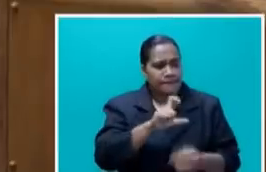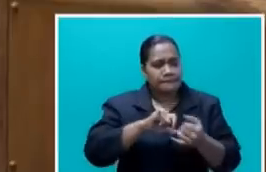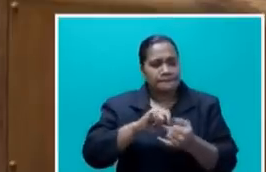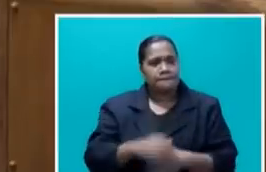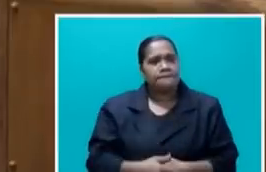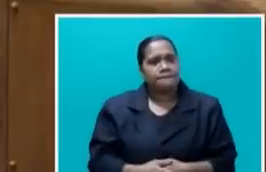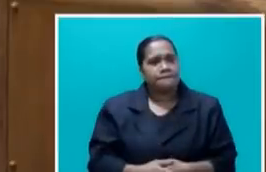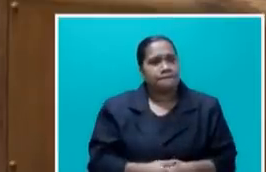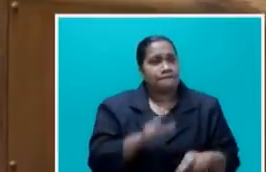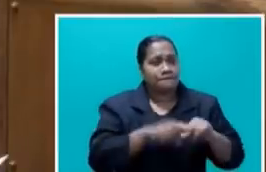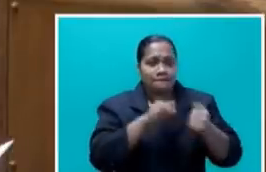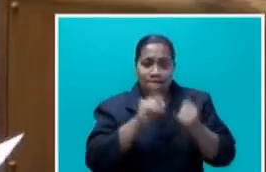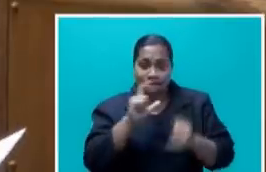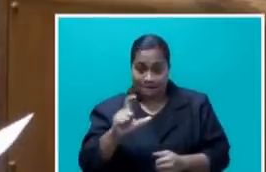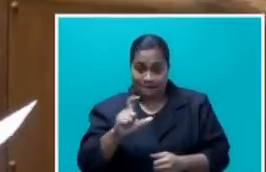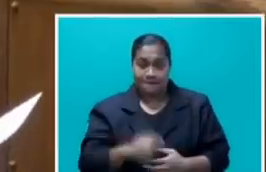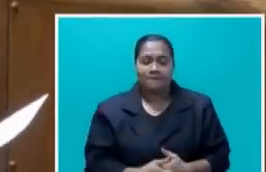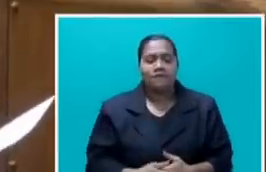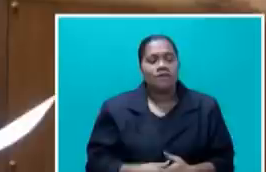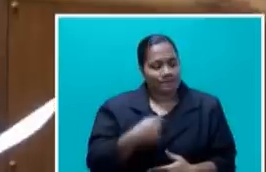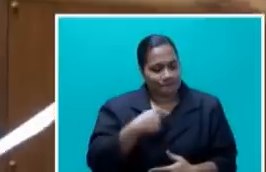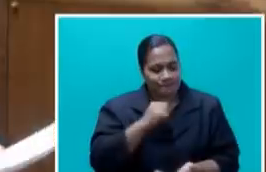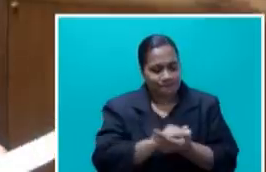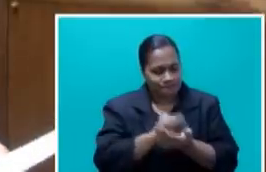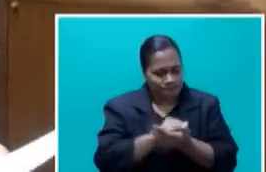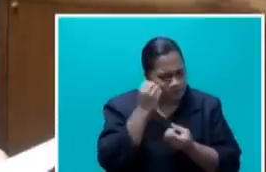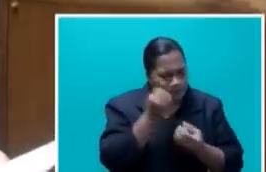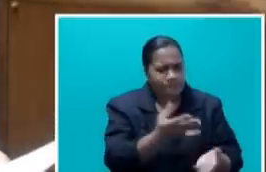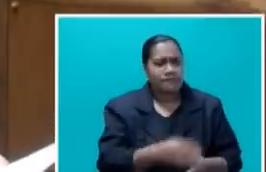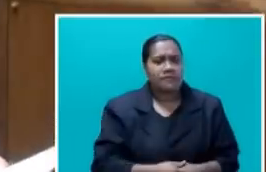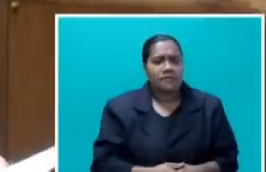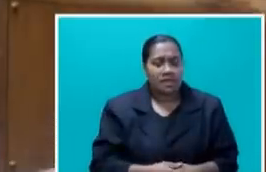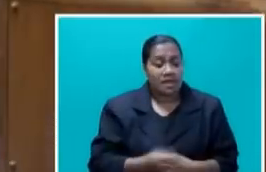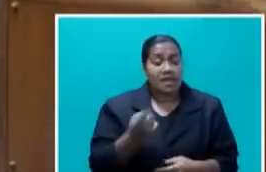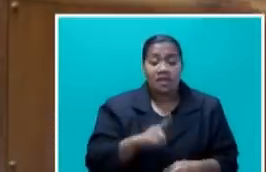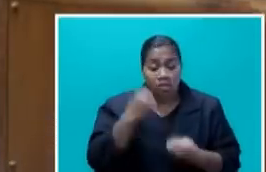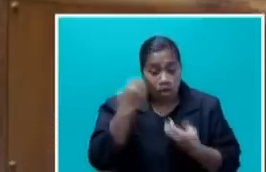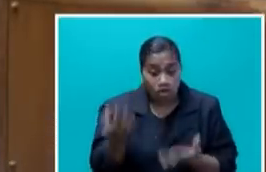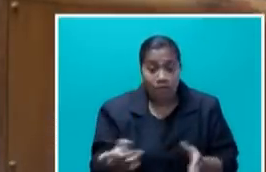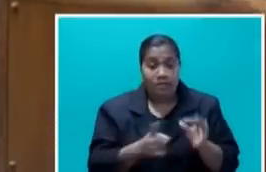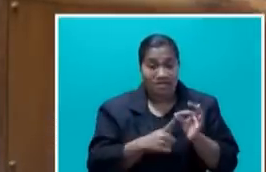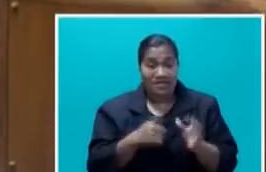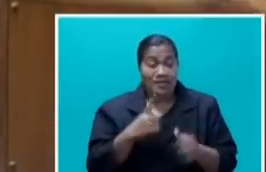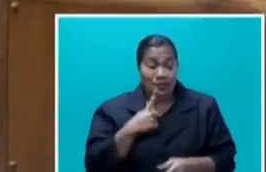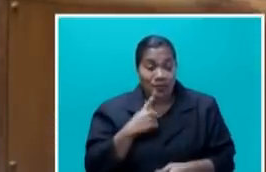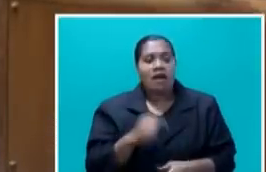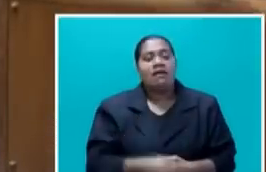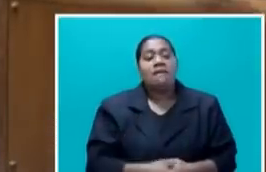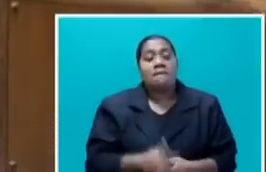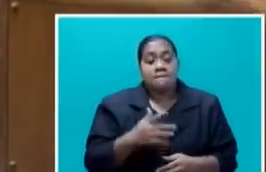Let me inform him and Hon. Chikondondua, Mr. Speaker, the Ministry of Sugar